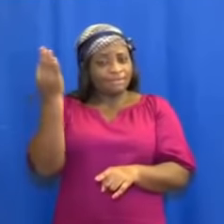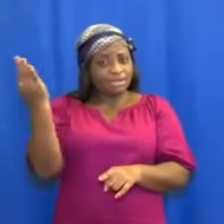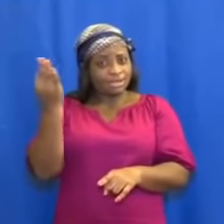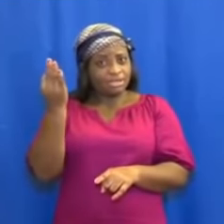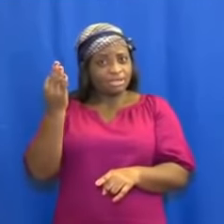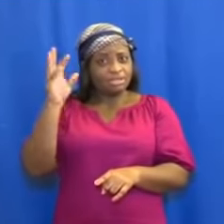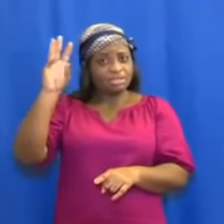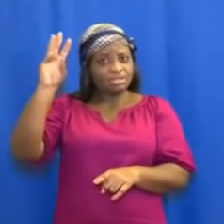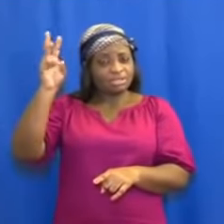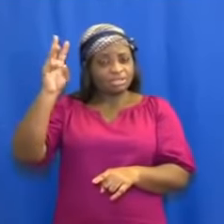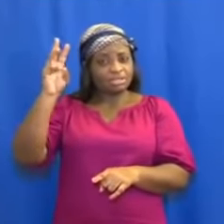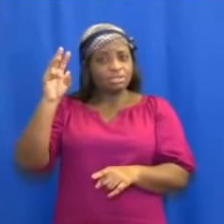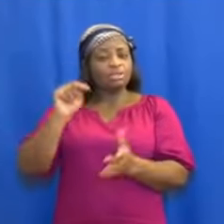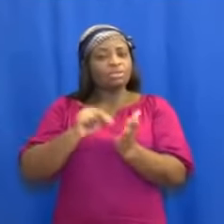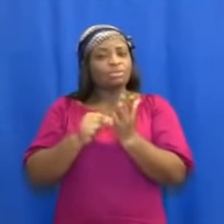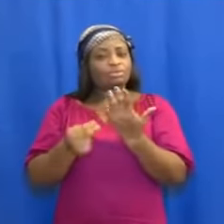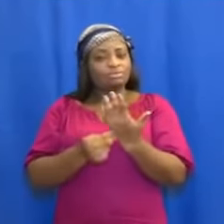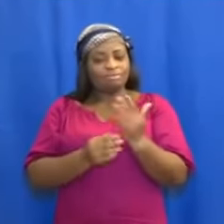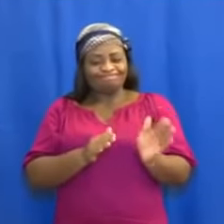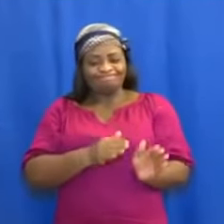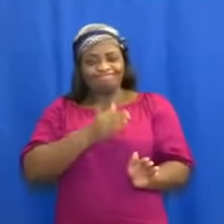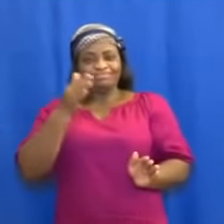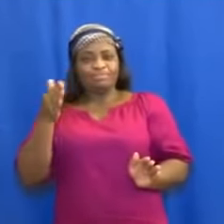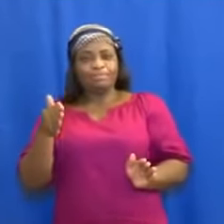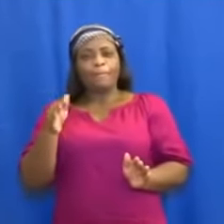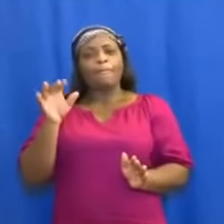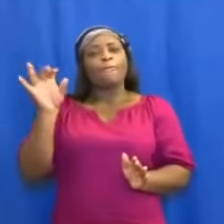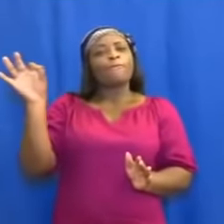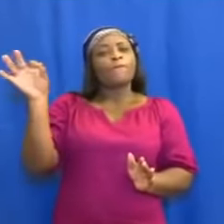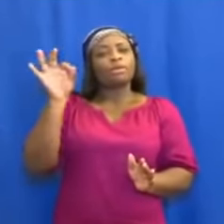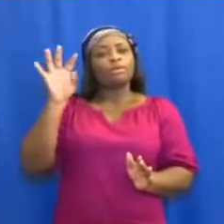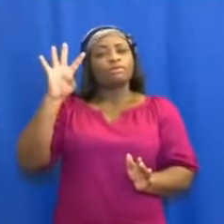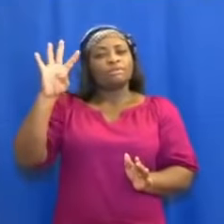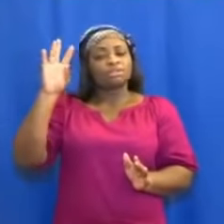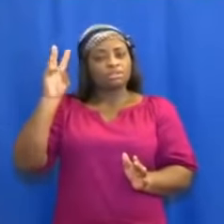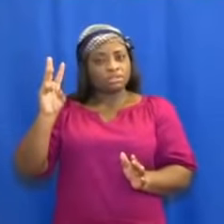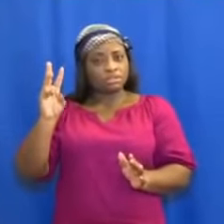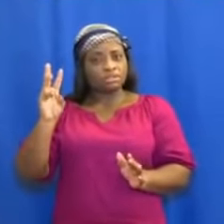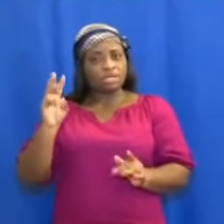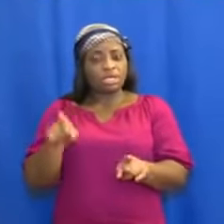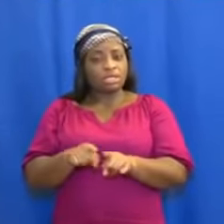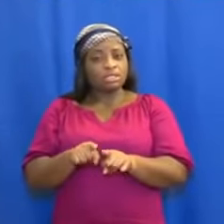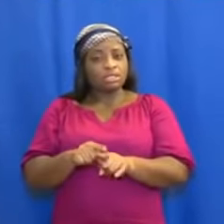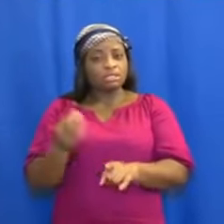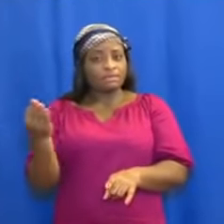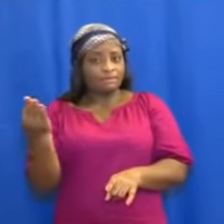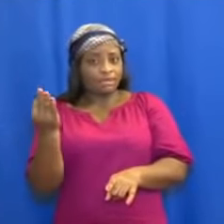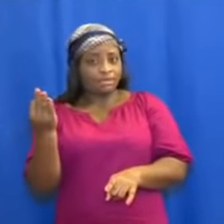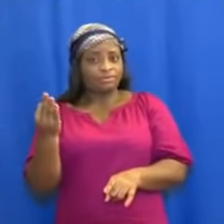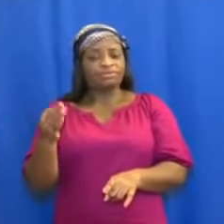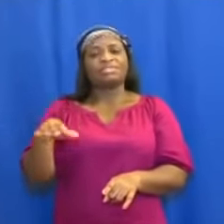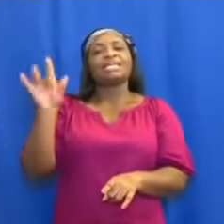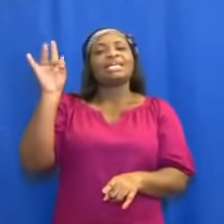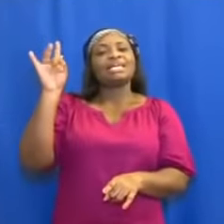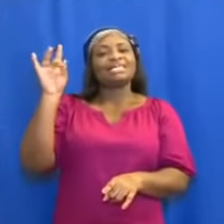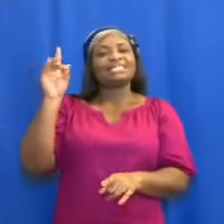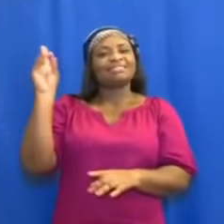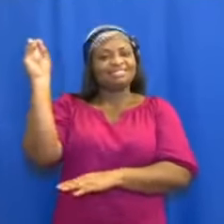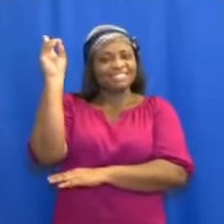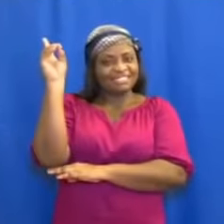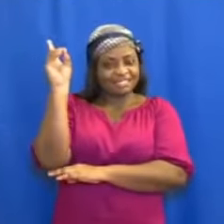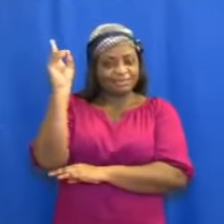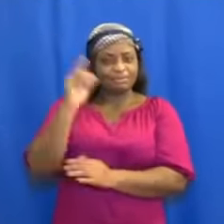to 946 as of Friday, 18th December. Our